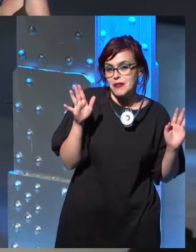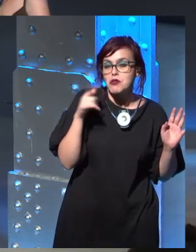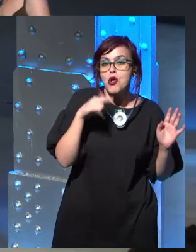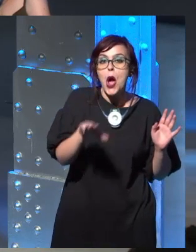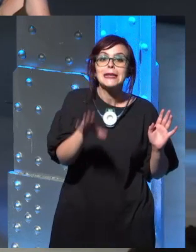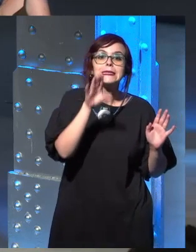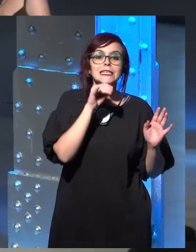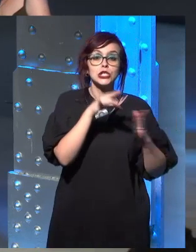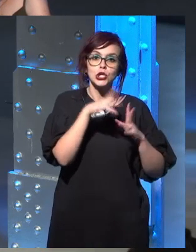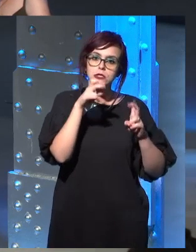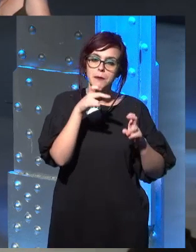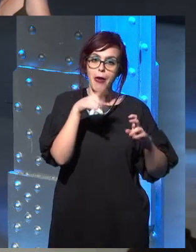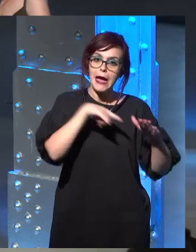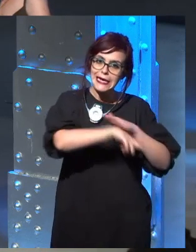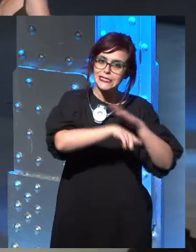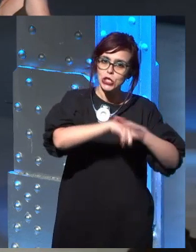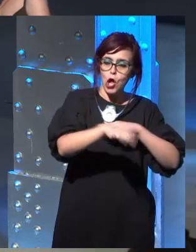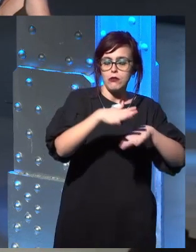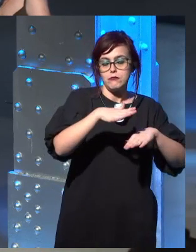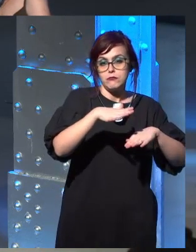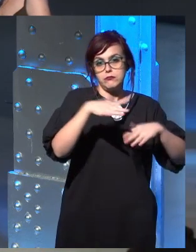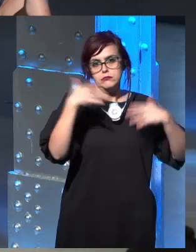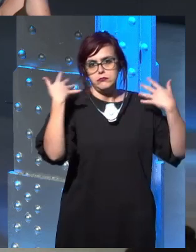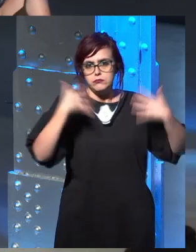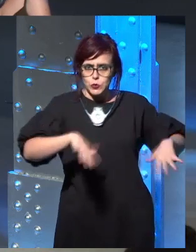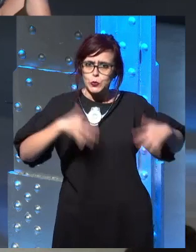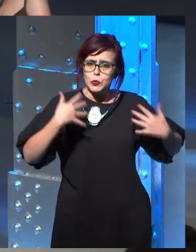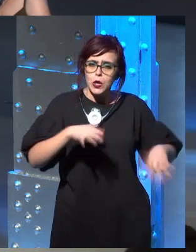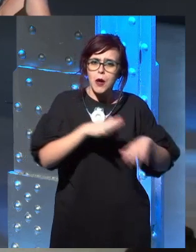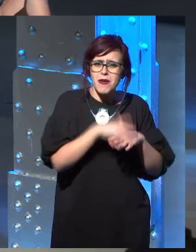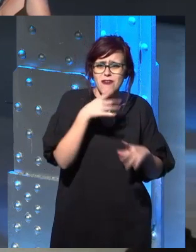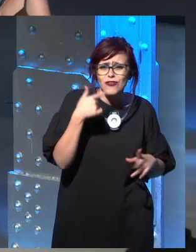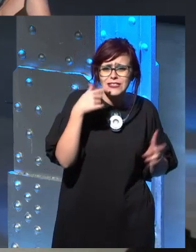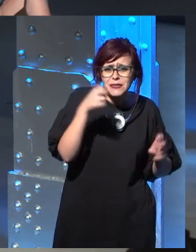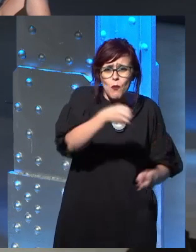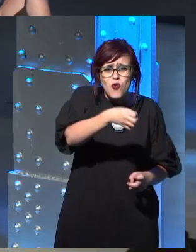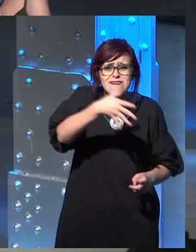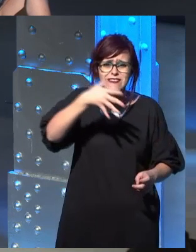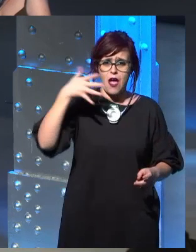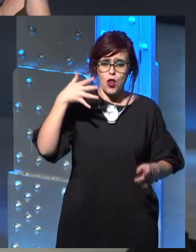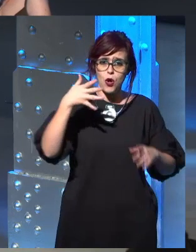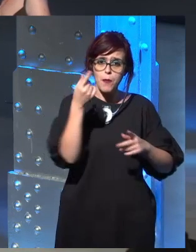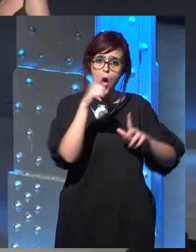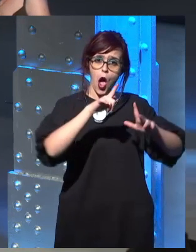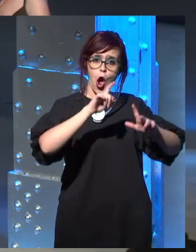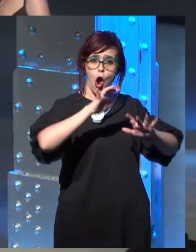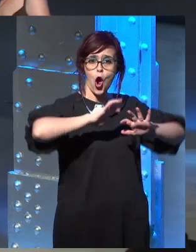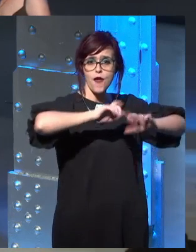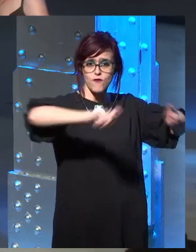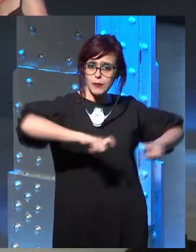complicated. I mean, they're doing a good job with it, but, for example, if you're looking at something like the dance, it's, uh,